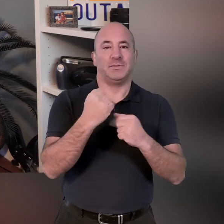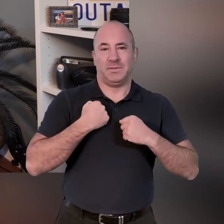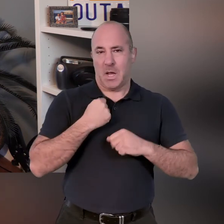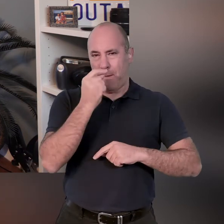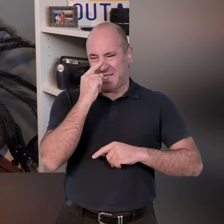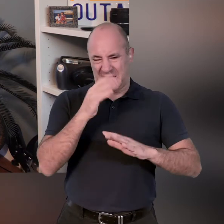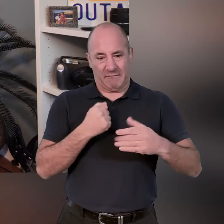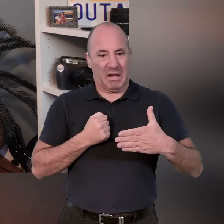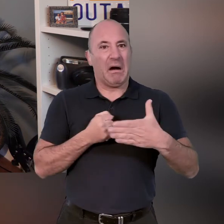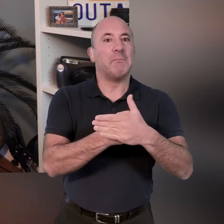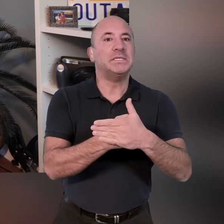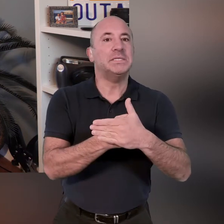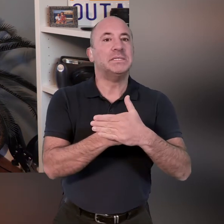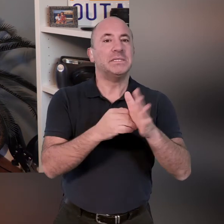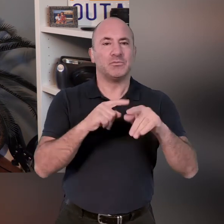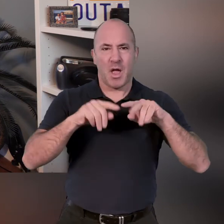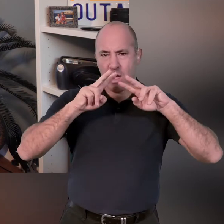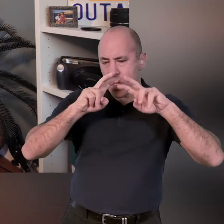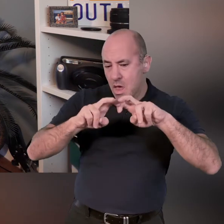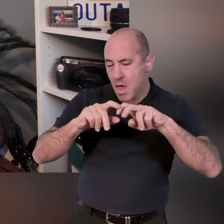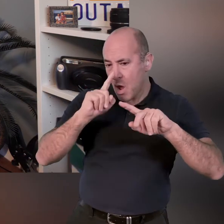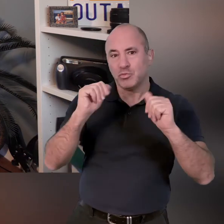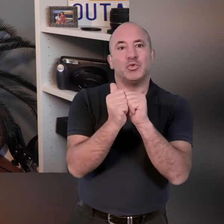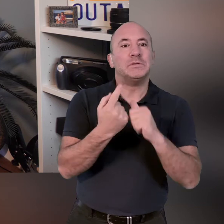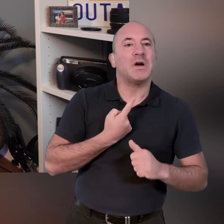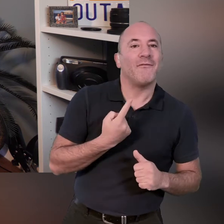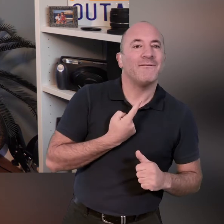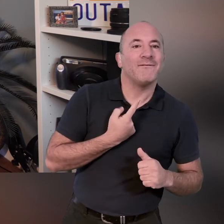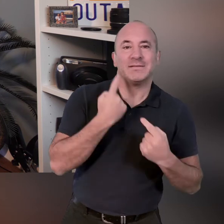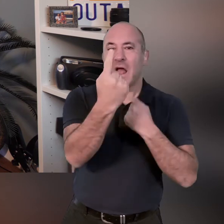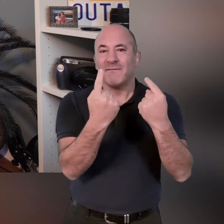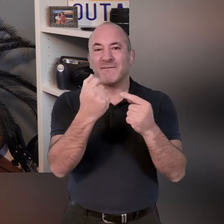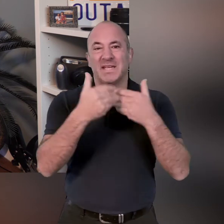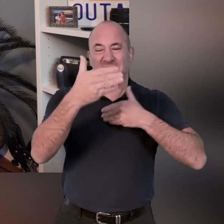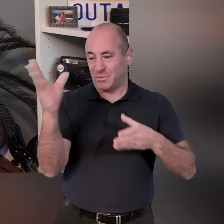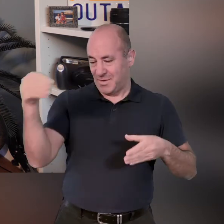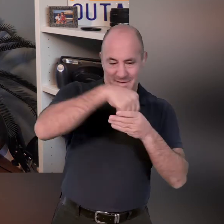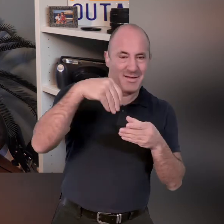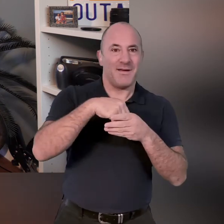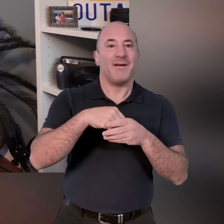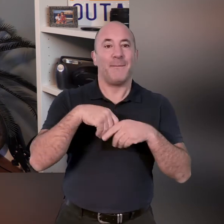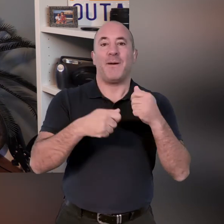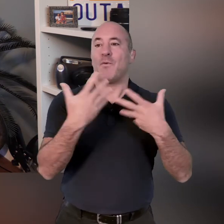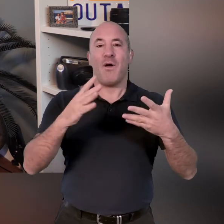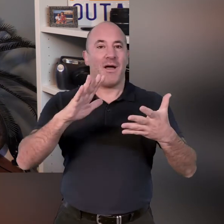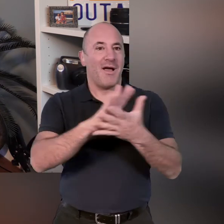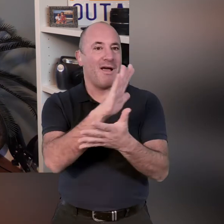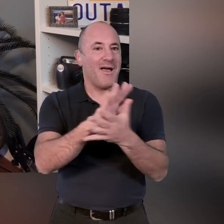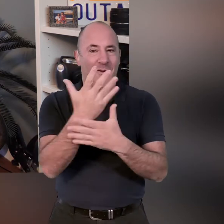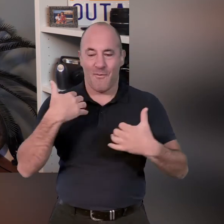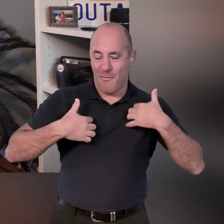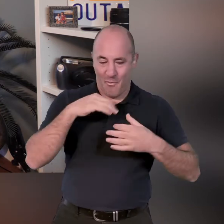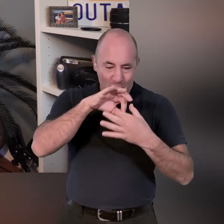for when we have limited abilities to be able to explore what we can do and put those into a session which i find